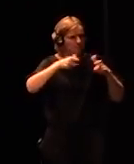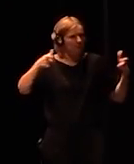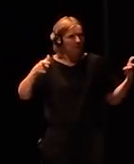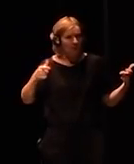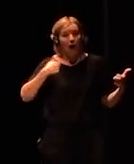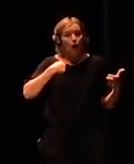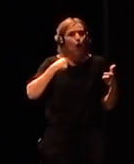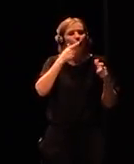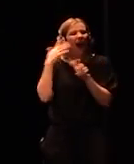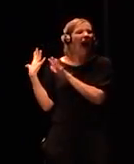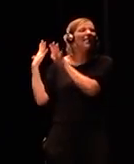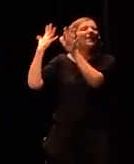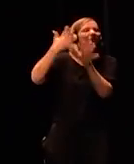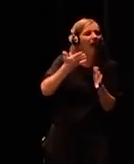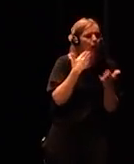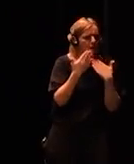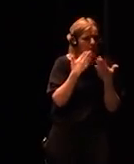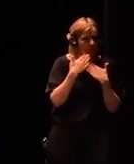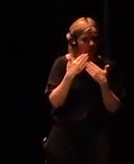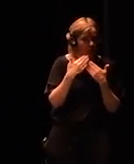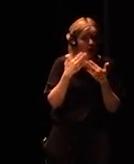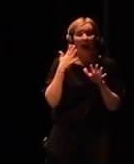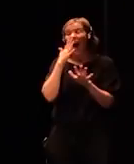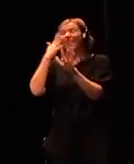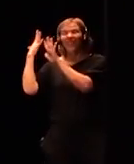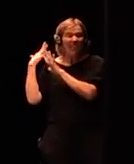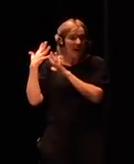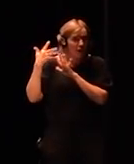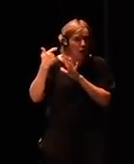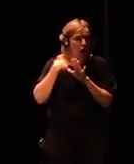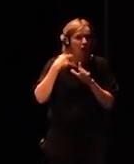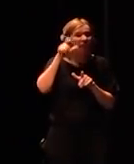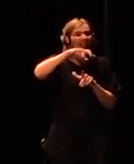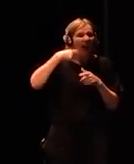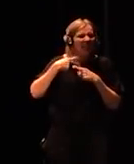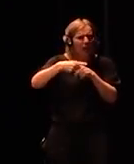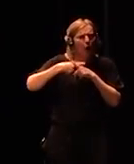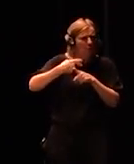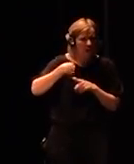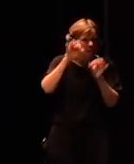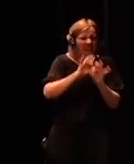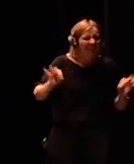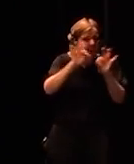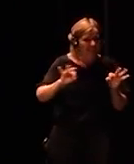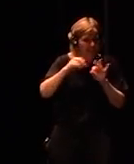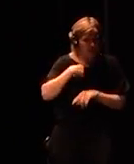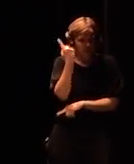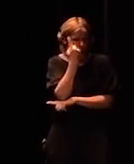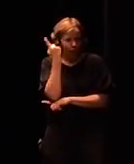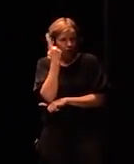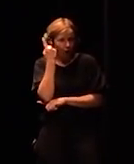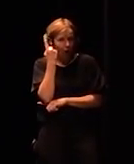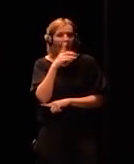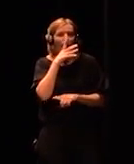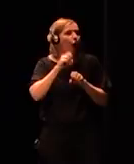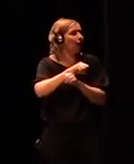or so. Four days ago, Tim Berners-Lee, the founder of the internet, really, came up with a new manifesto called